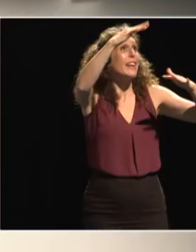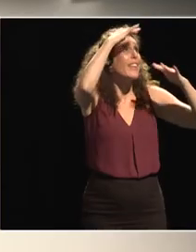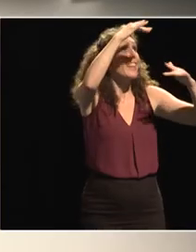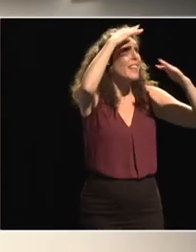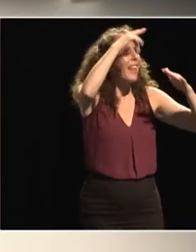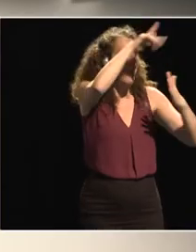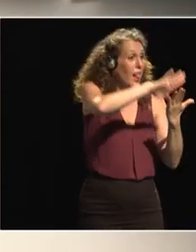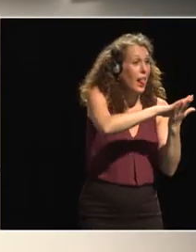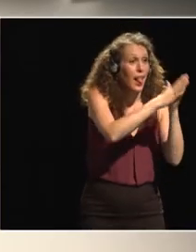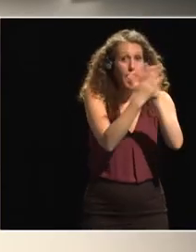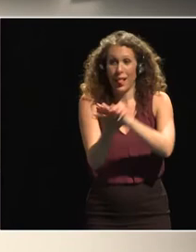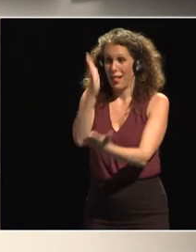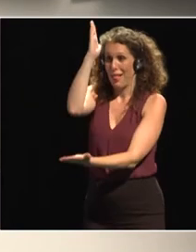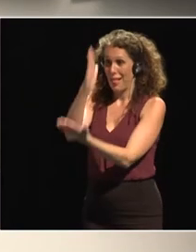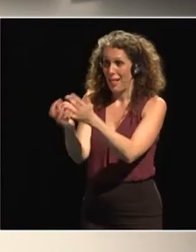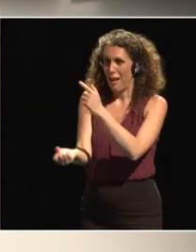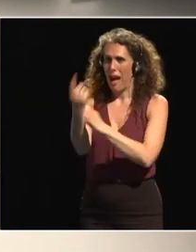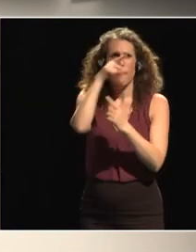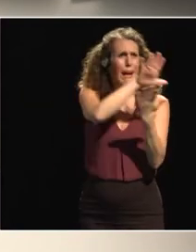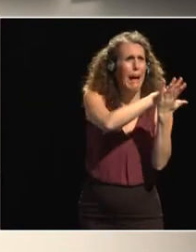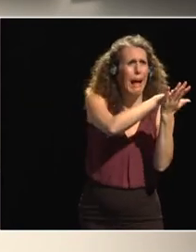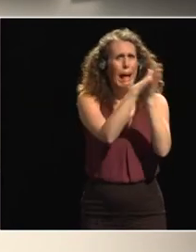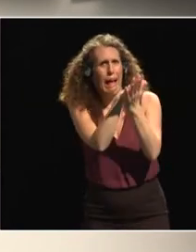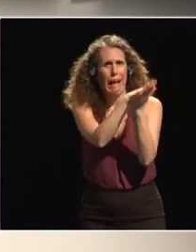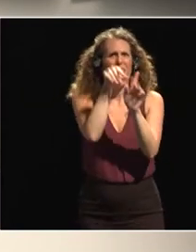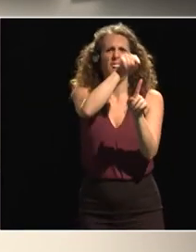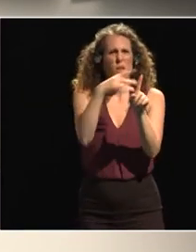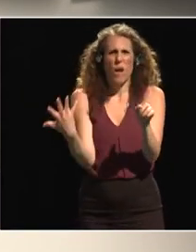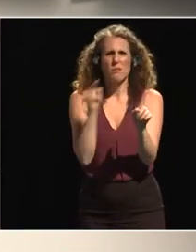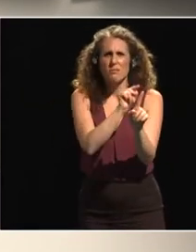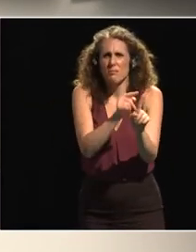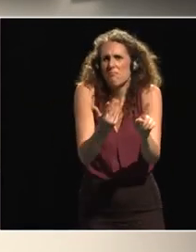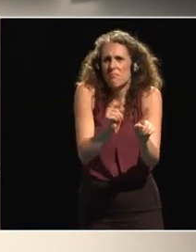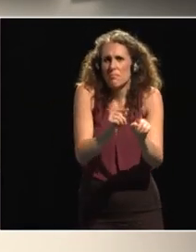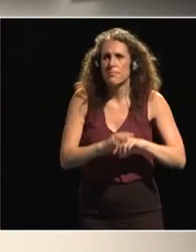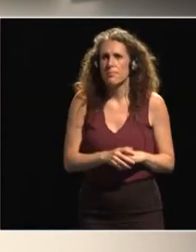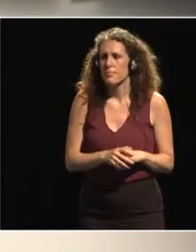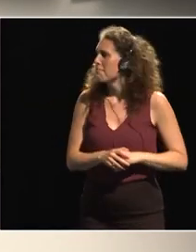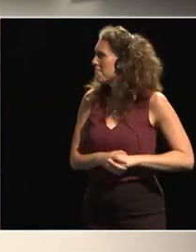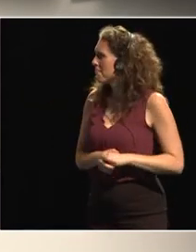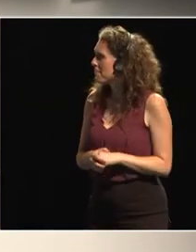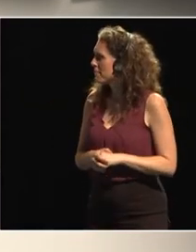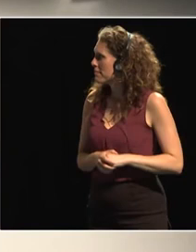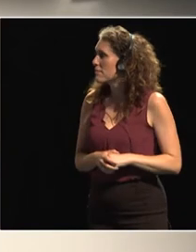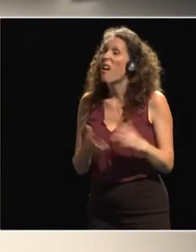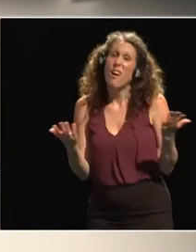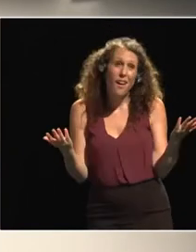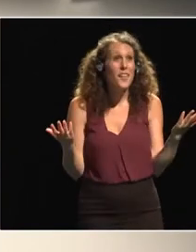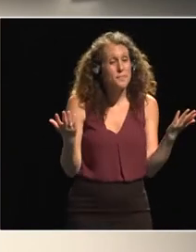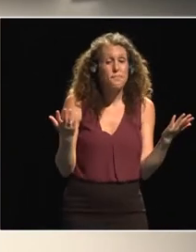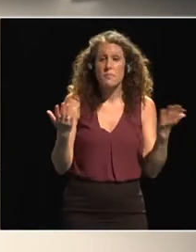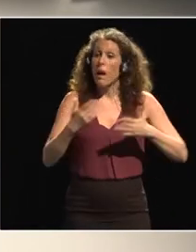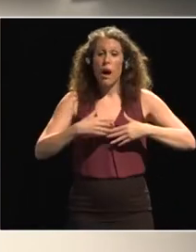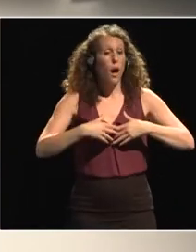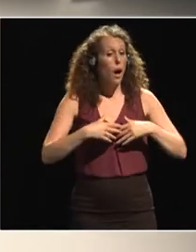practice on the on the ground well i suppose the great frustration about being involved in uh any effort to